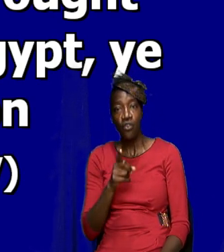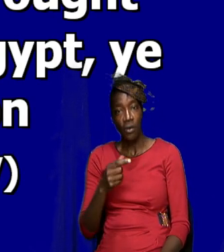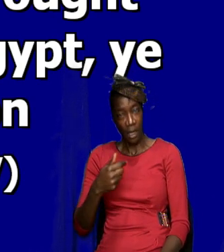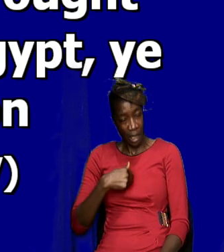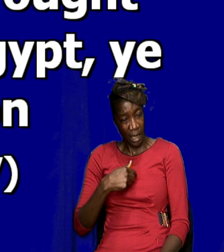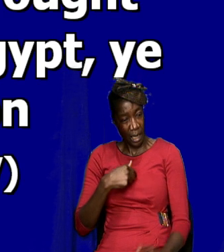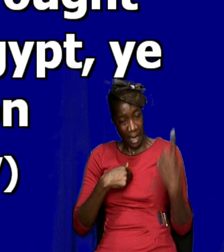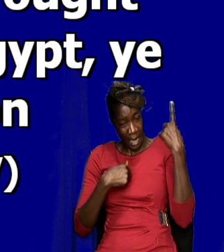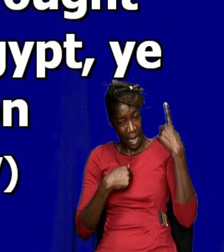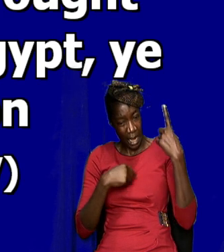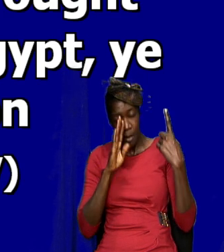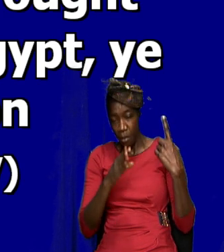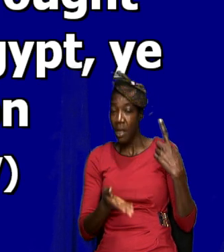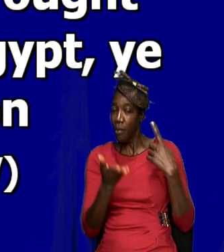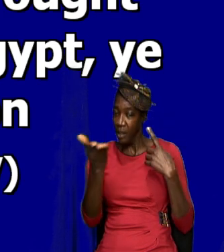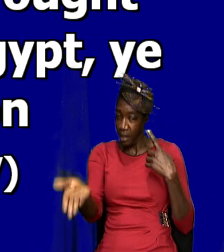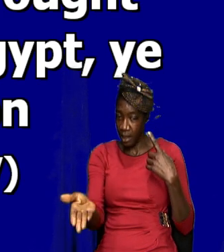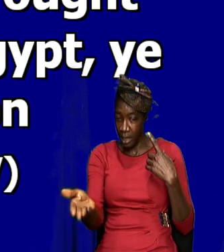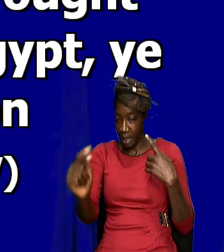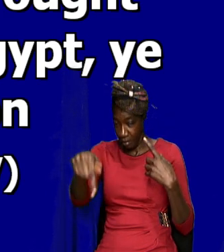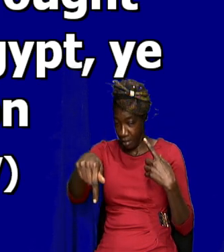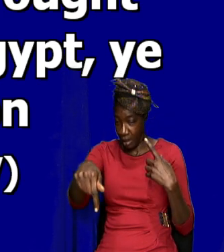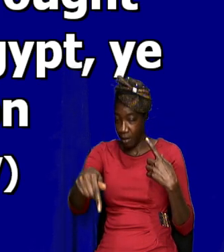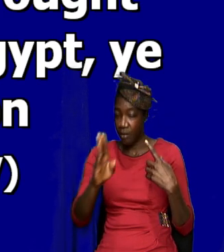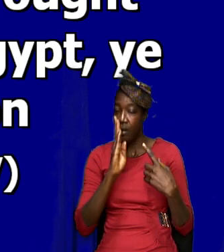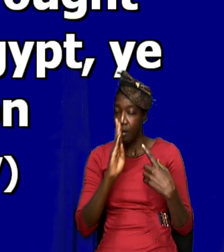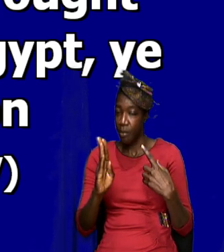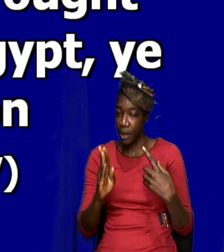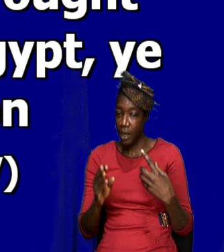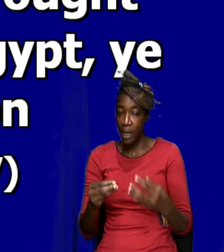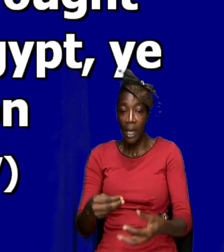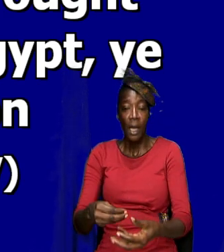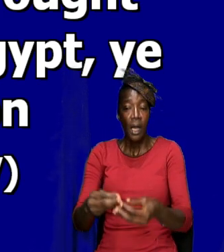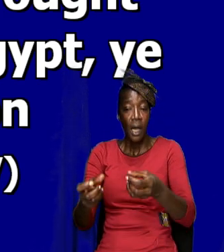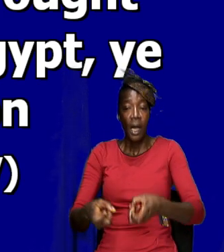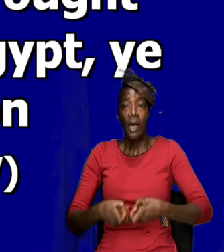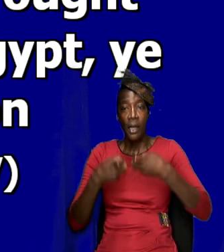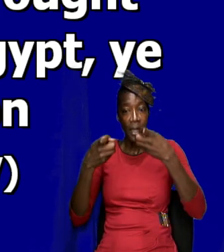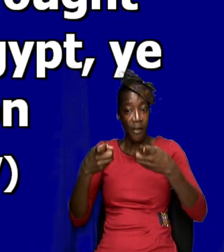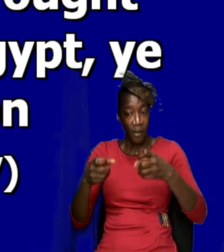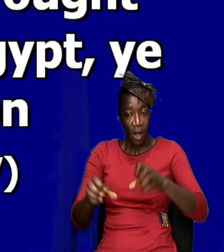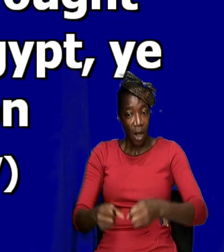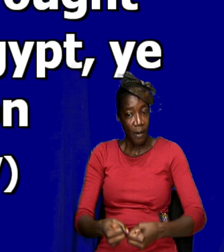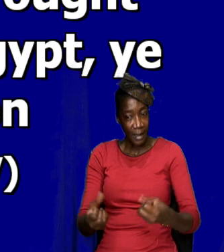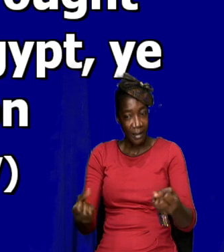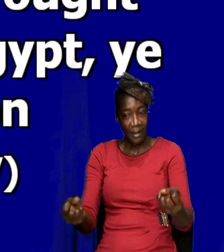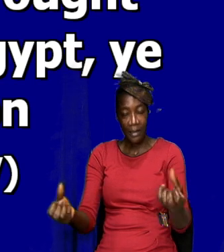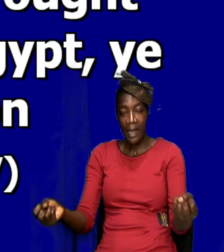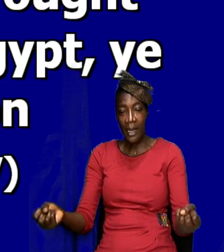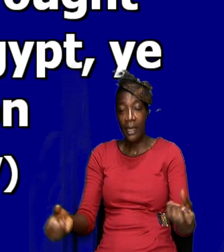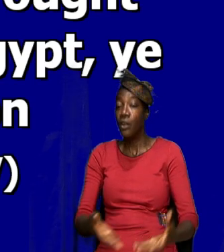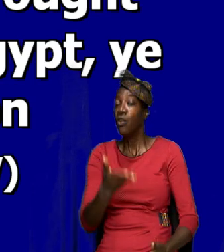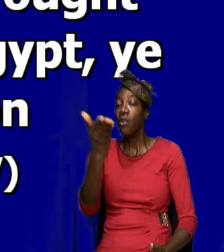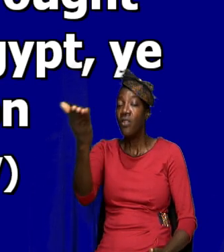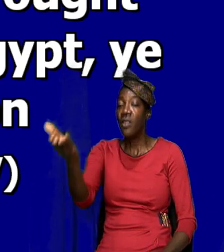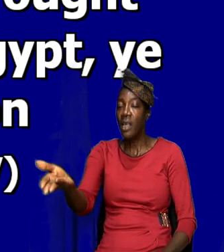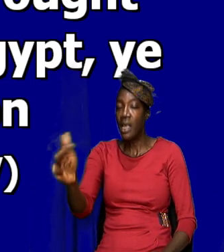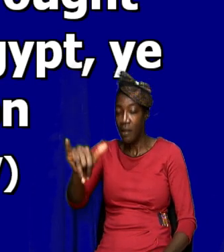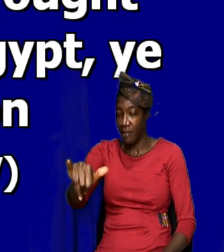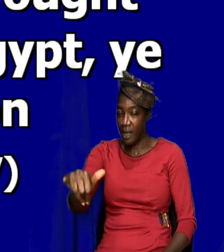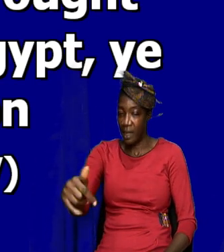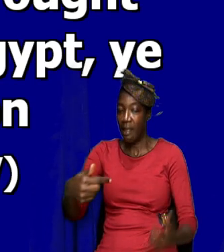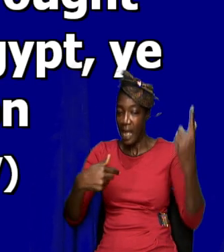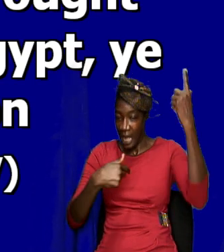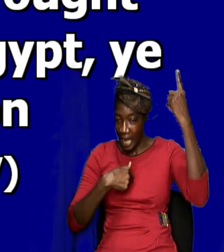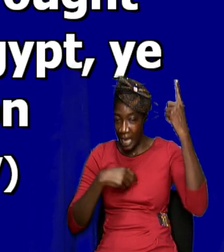will be with thee, and this shall be a token or a sign unto thee that I have